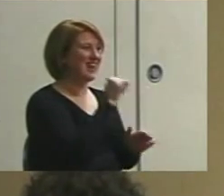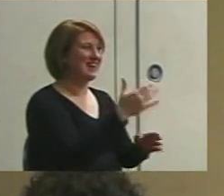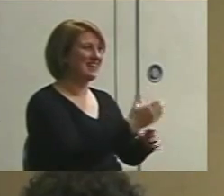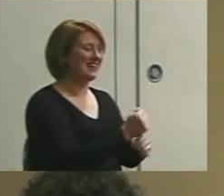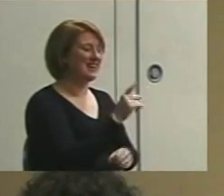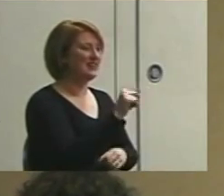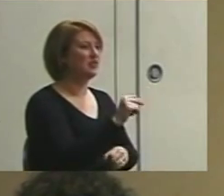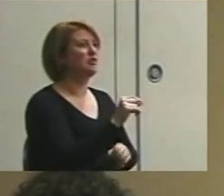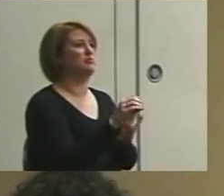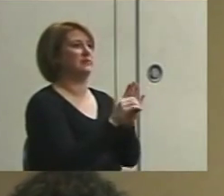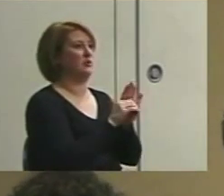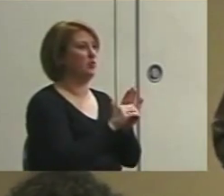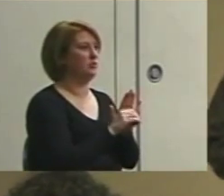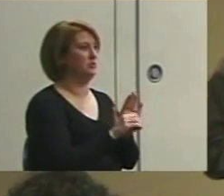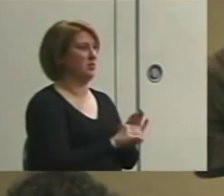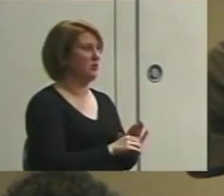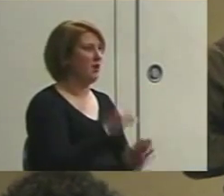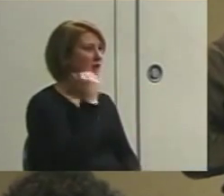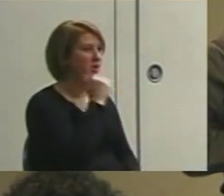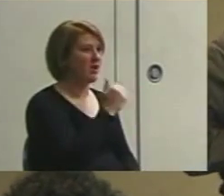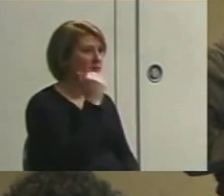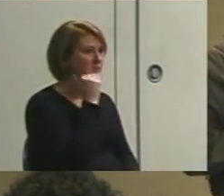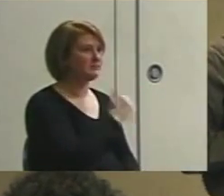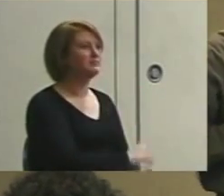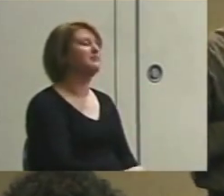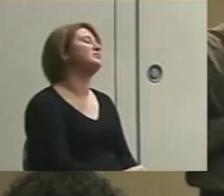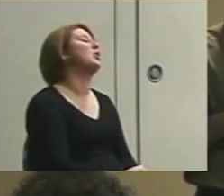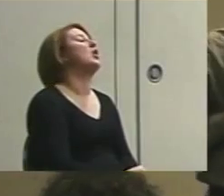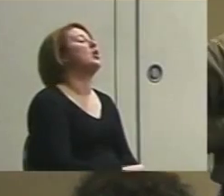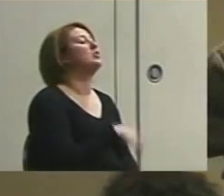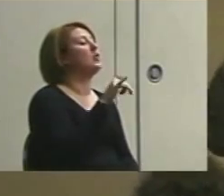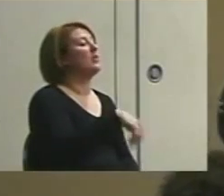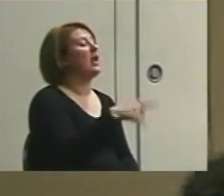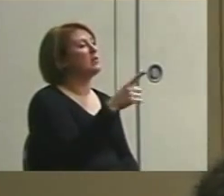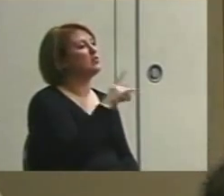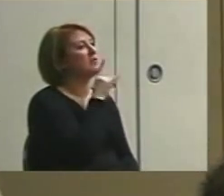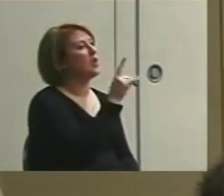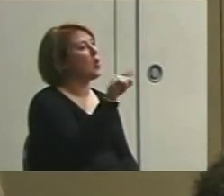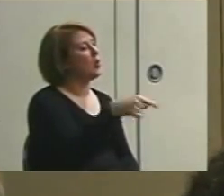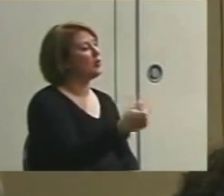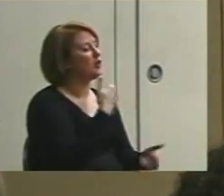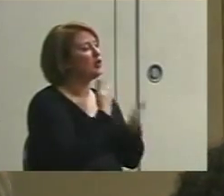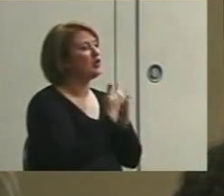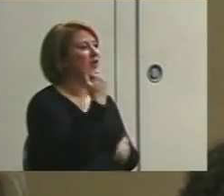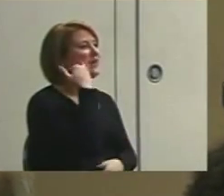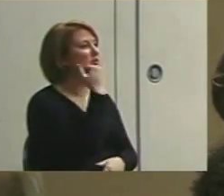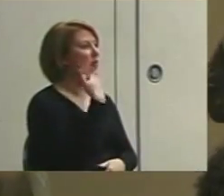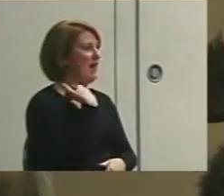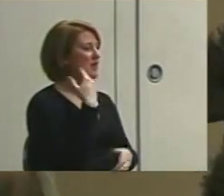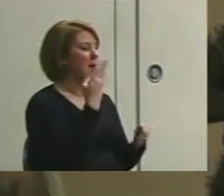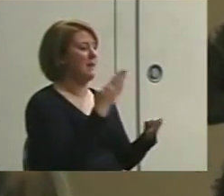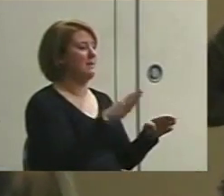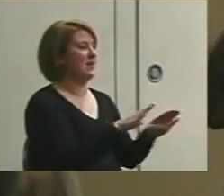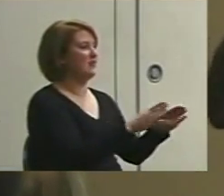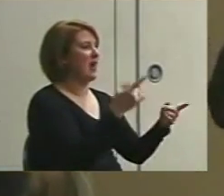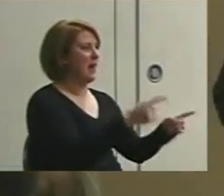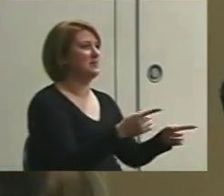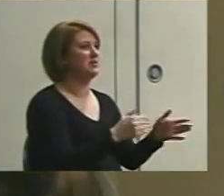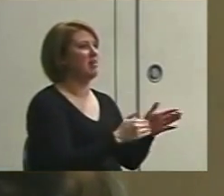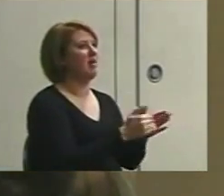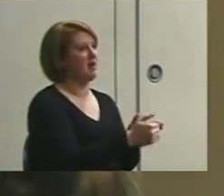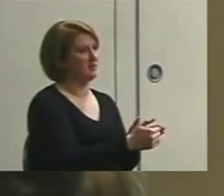it and you're going to show zero every day. So this one is really only good if you've got a behavior that happens a lot.